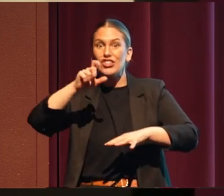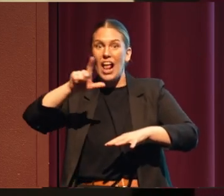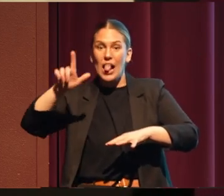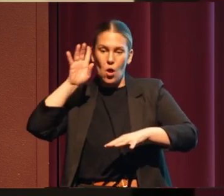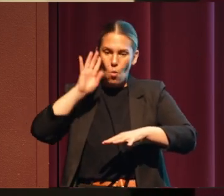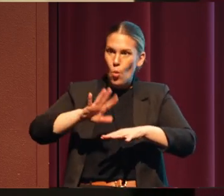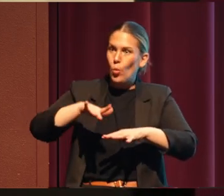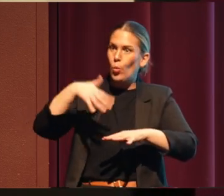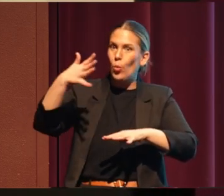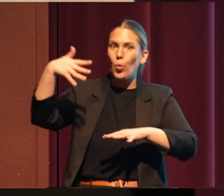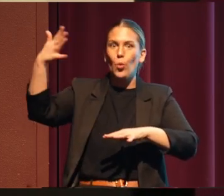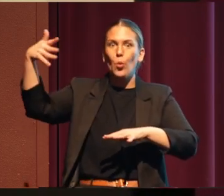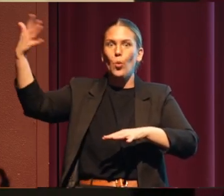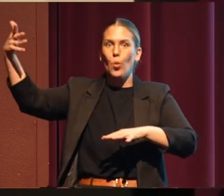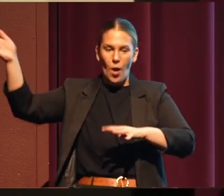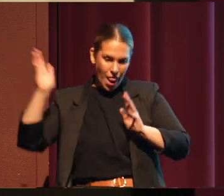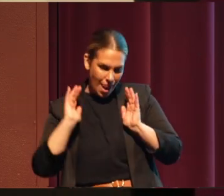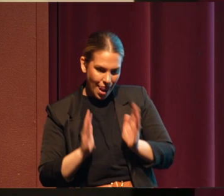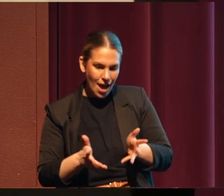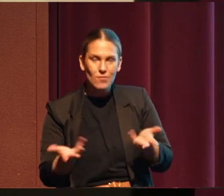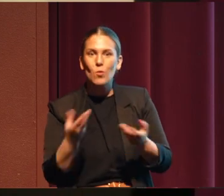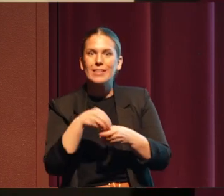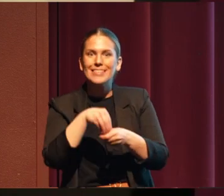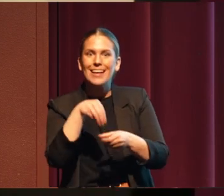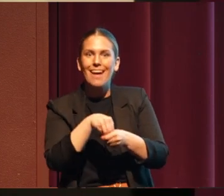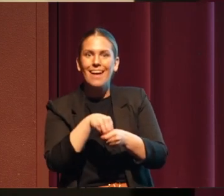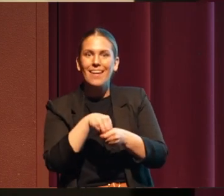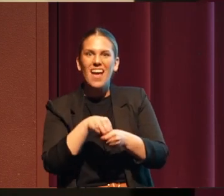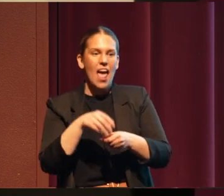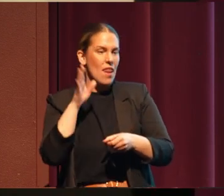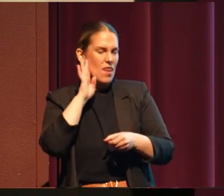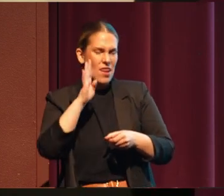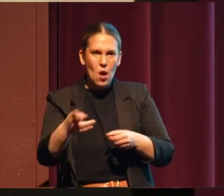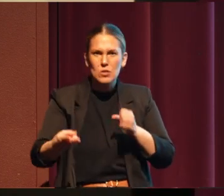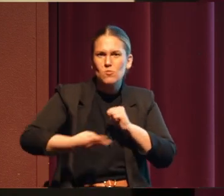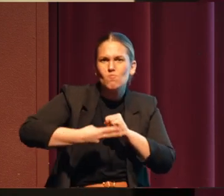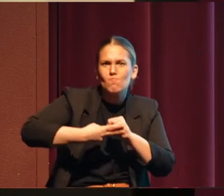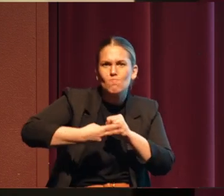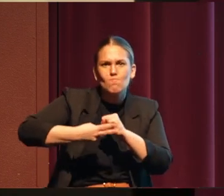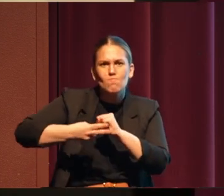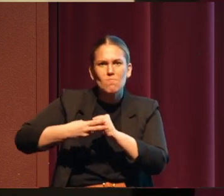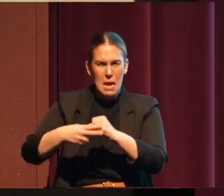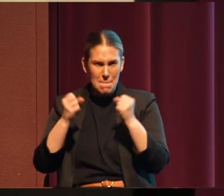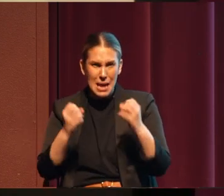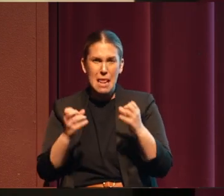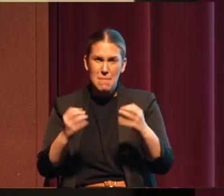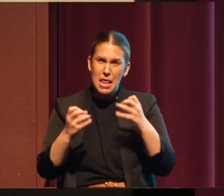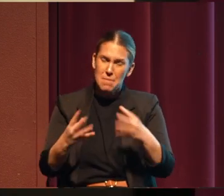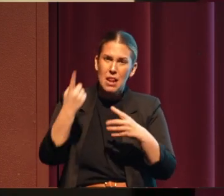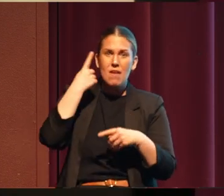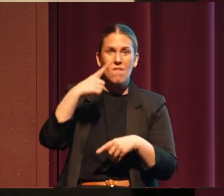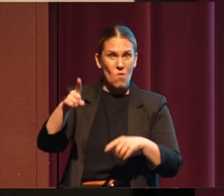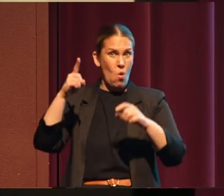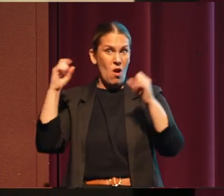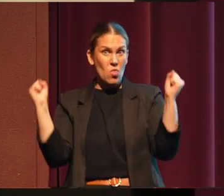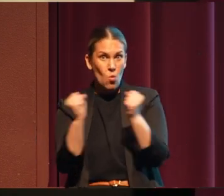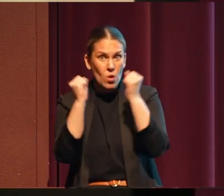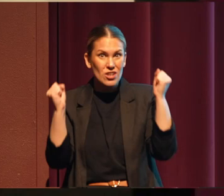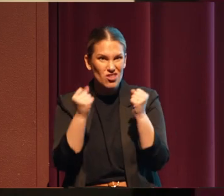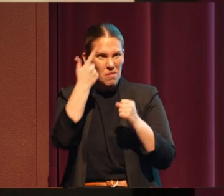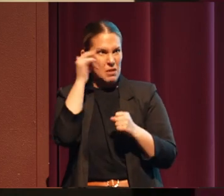And they would store that gallons and gallons of it for the winter. Because again, that's what you ate when there was 10 feet of snow outside.